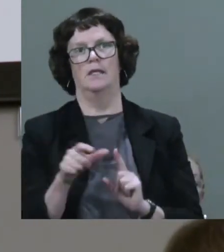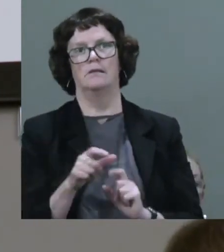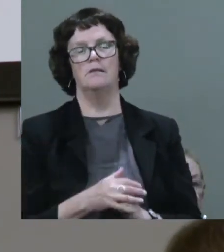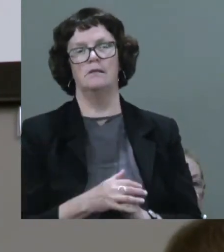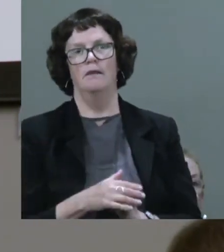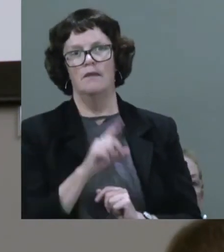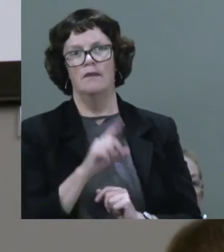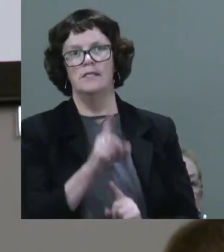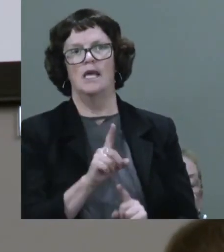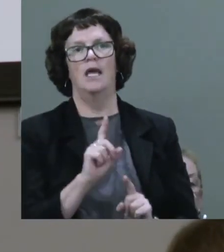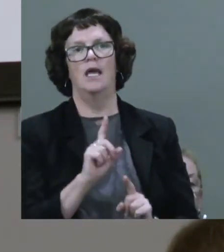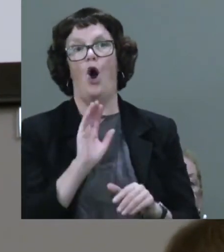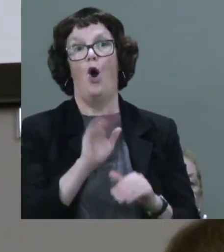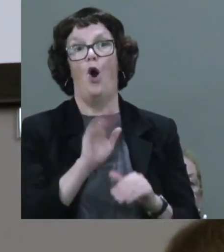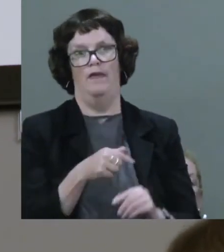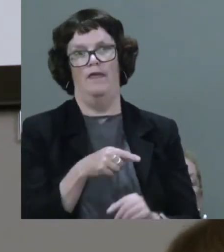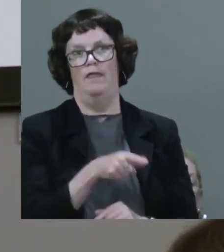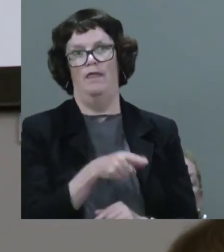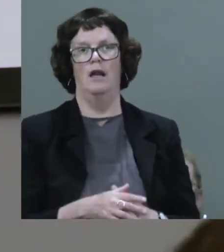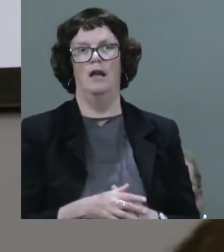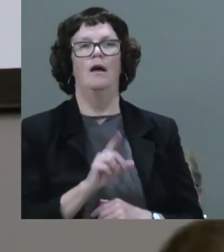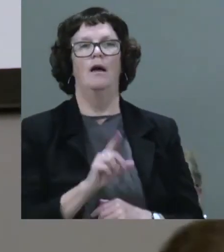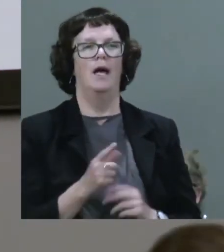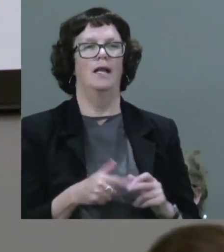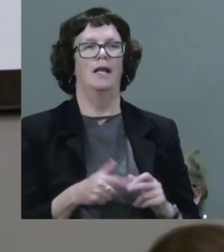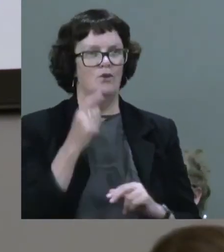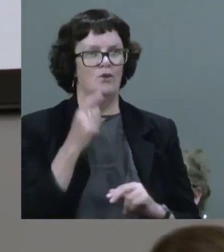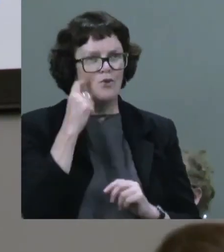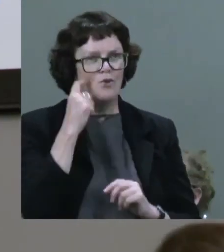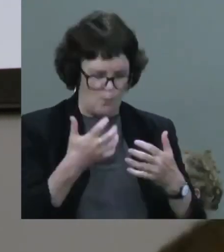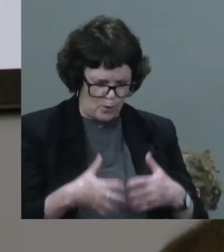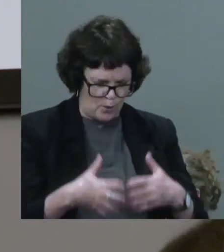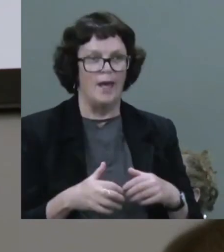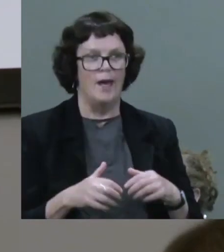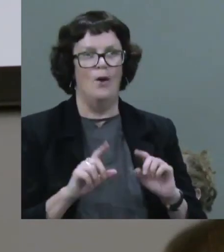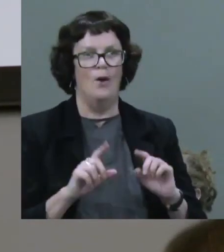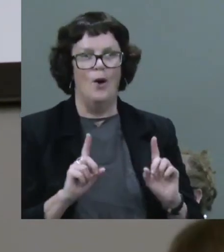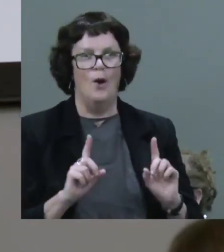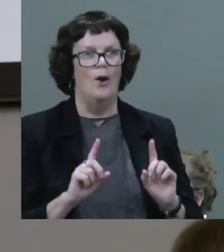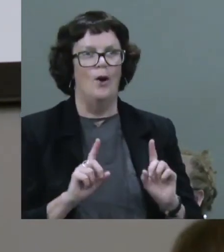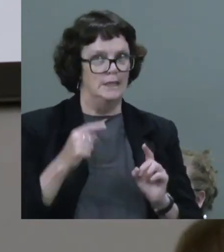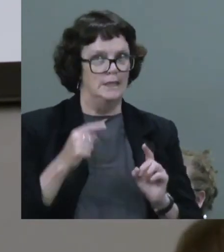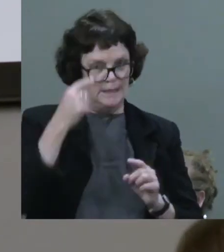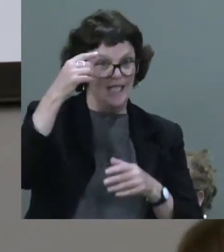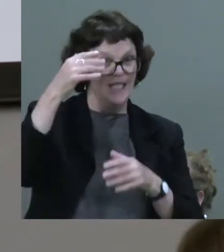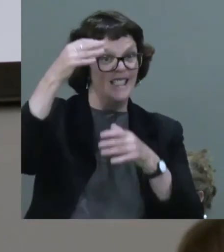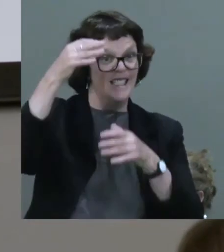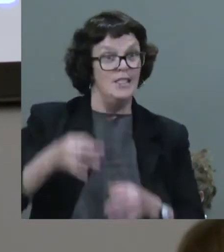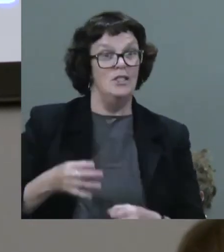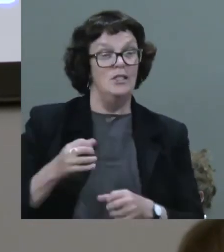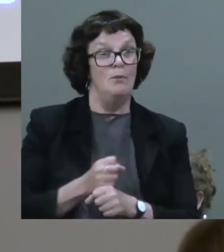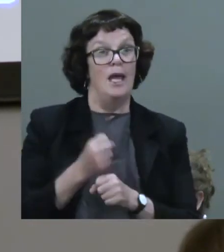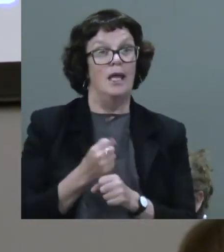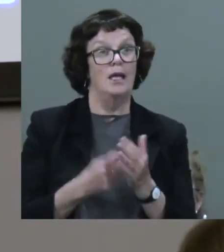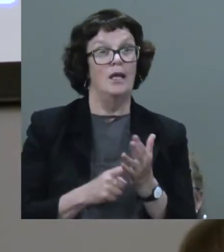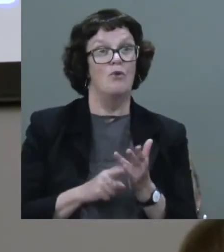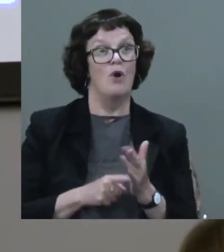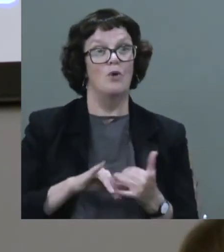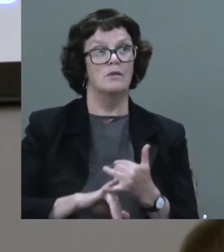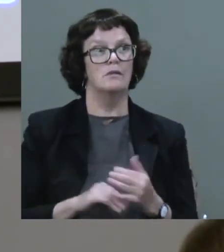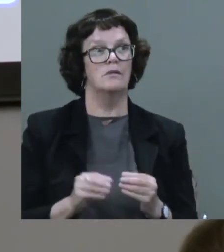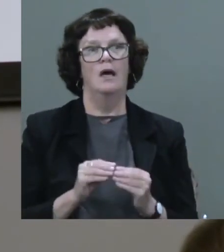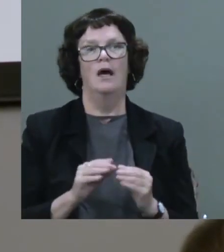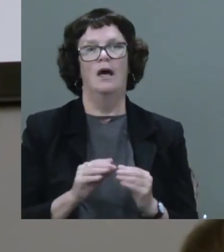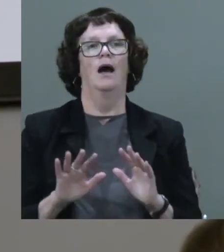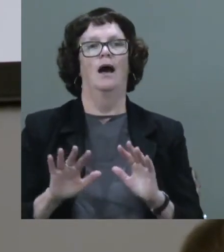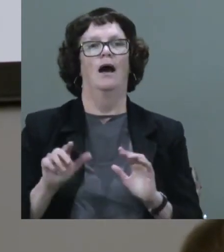within the agency. But if you try to break that down into the decision-making roles, suddenly it becomes a bit